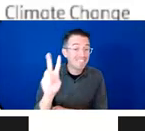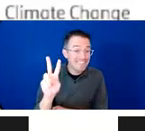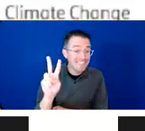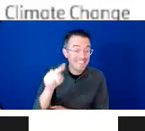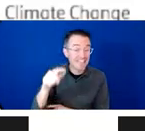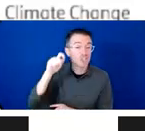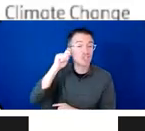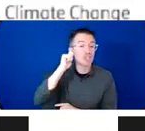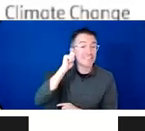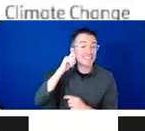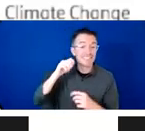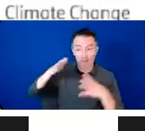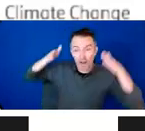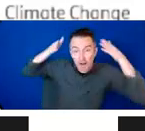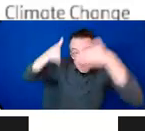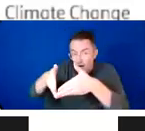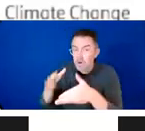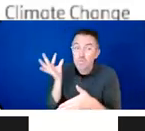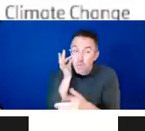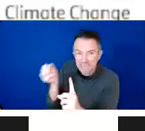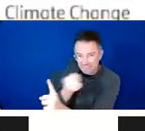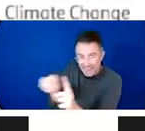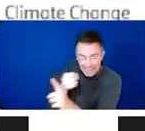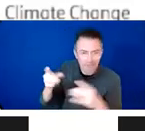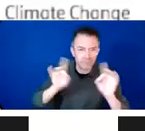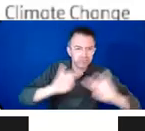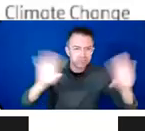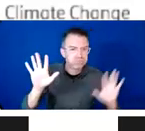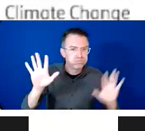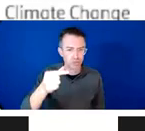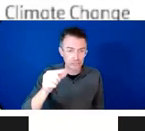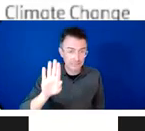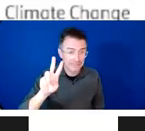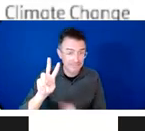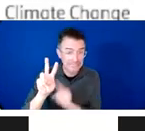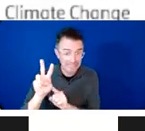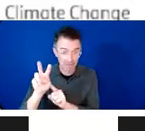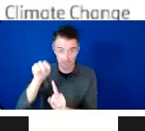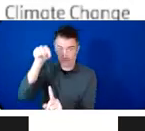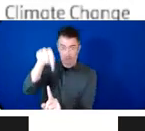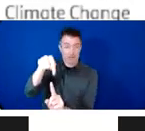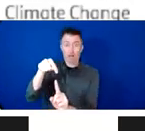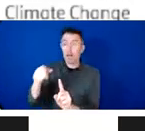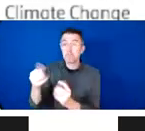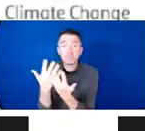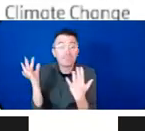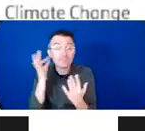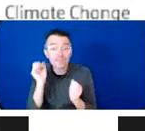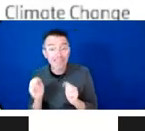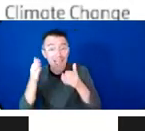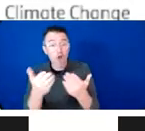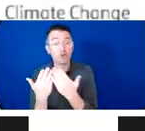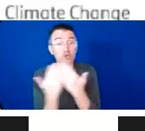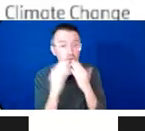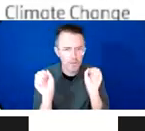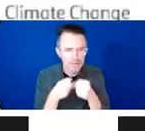due to the financial hardship that extreme weather causes. In all these cases, women, girls, people with